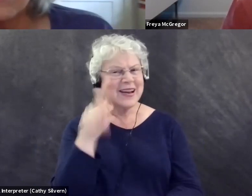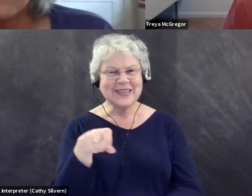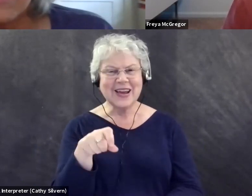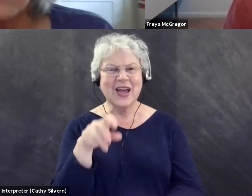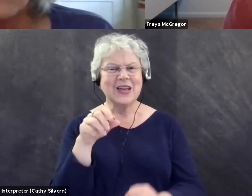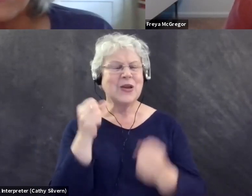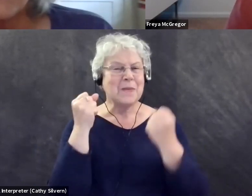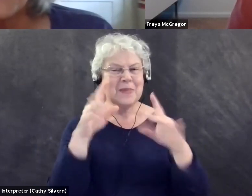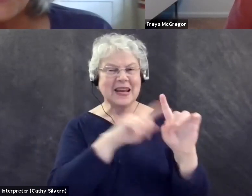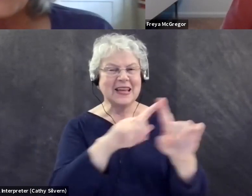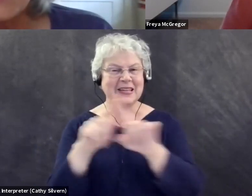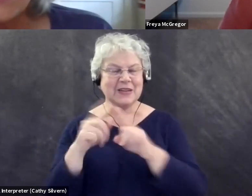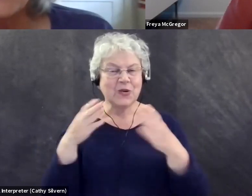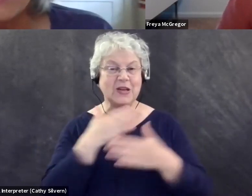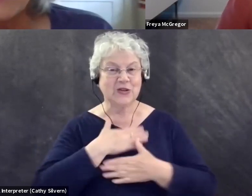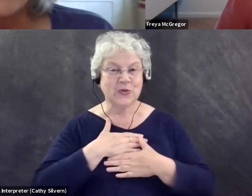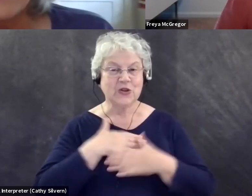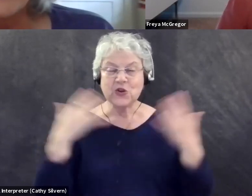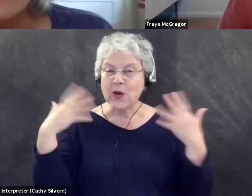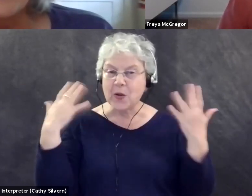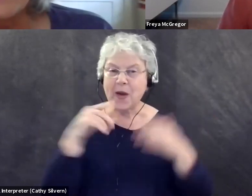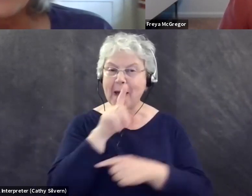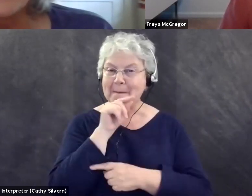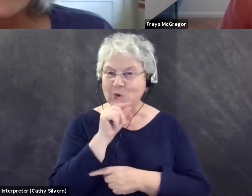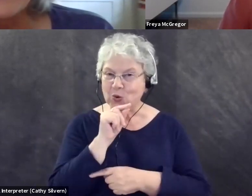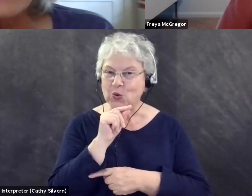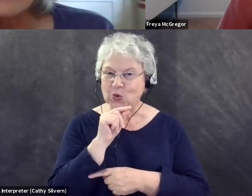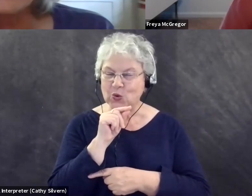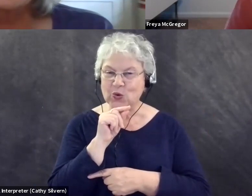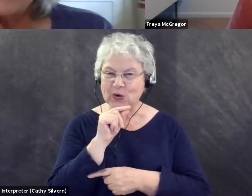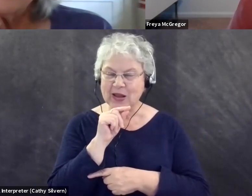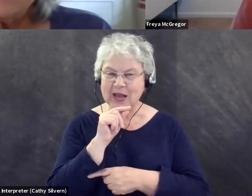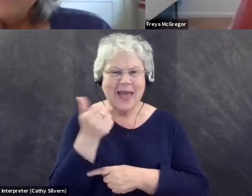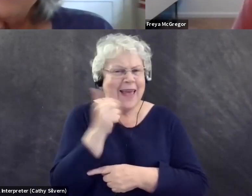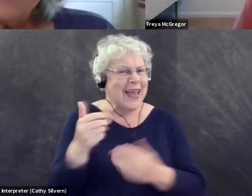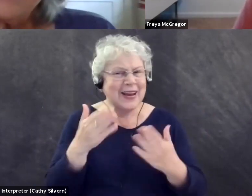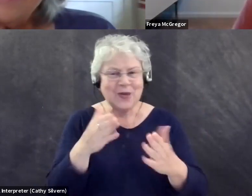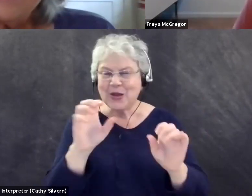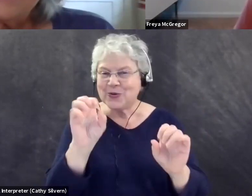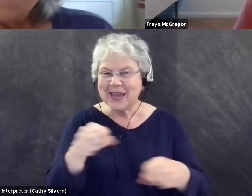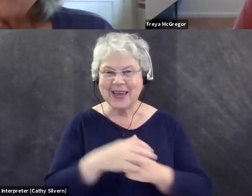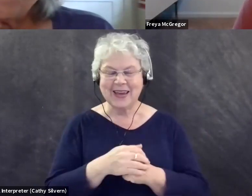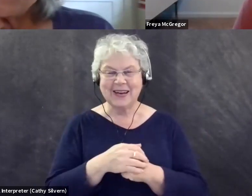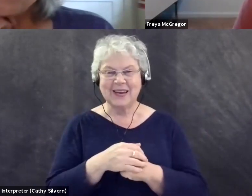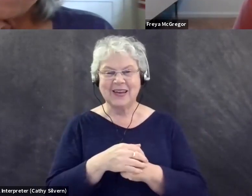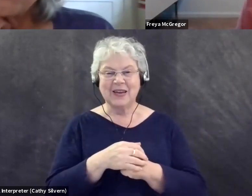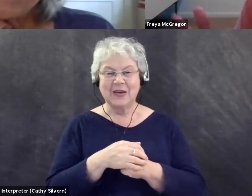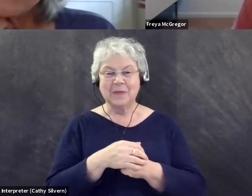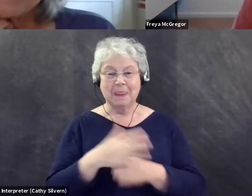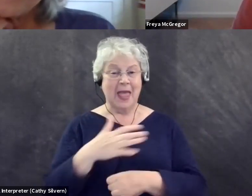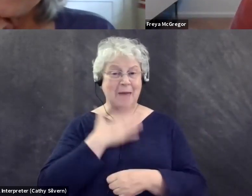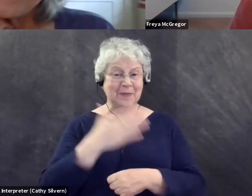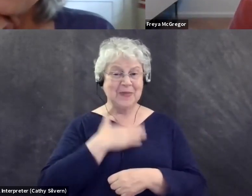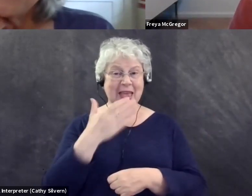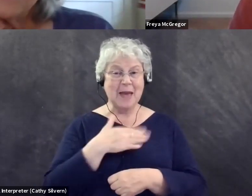birds. So whichever way you can, um, yeah, I hope, I hope I'm, I'm really pleased that, um, that someone